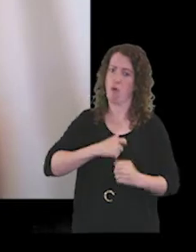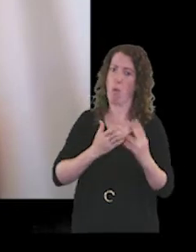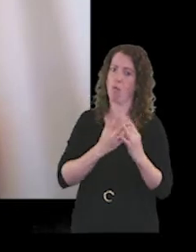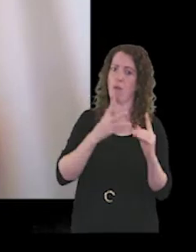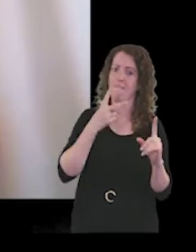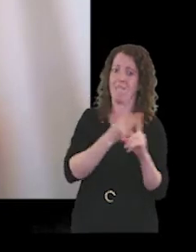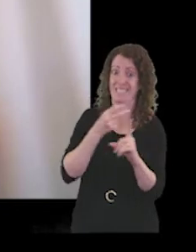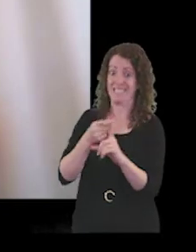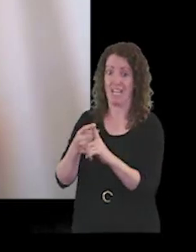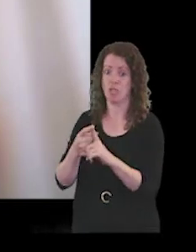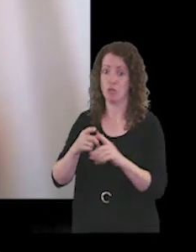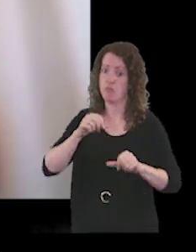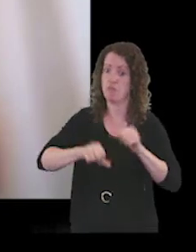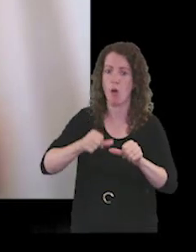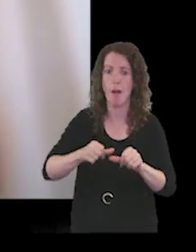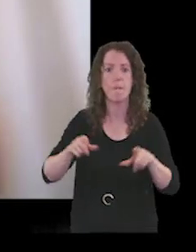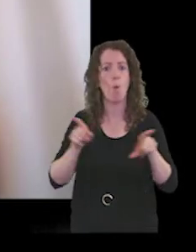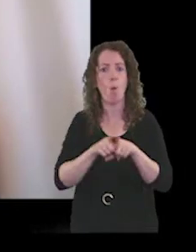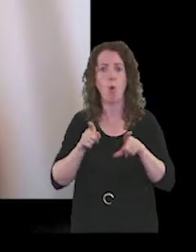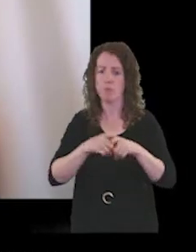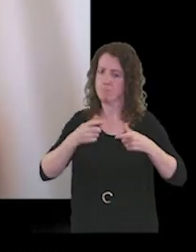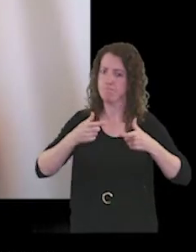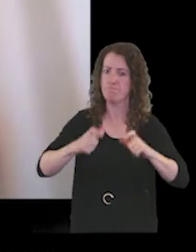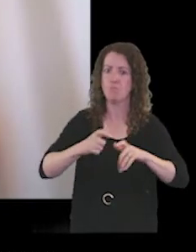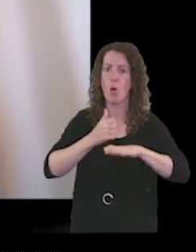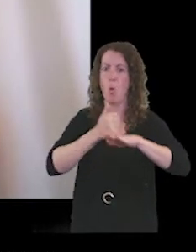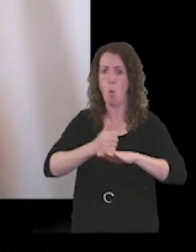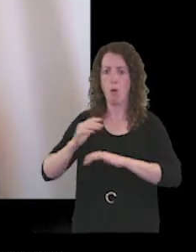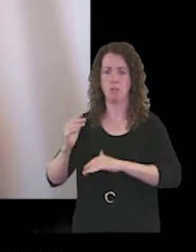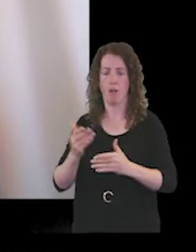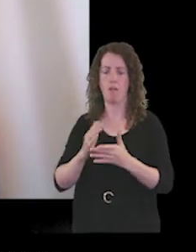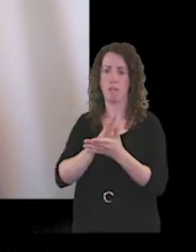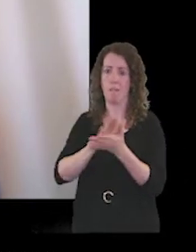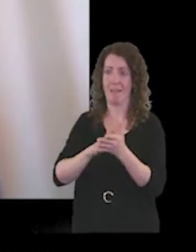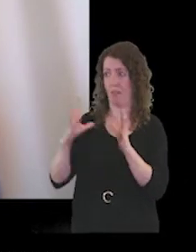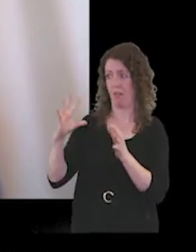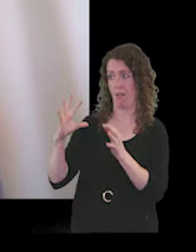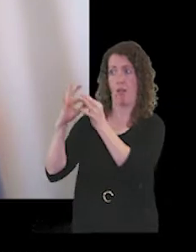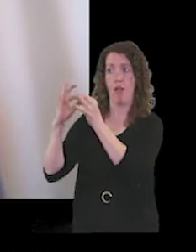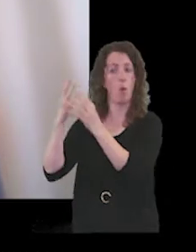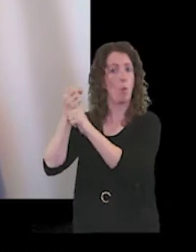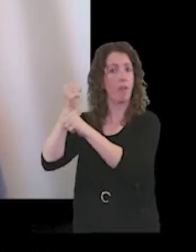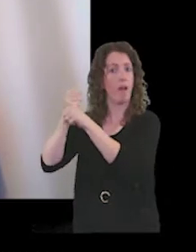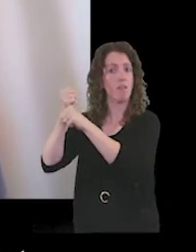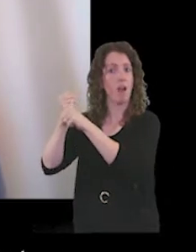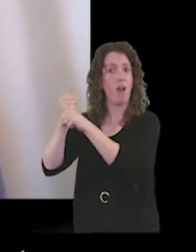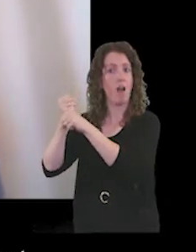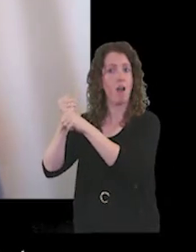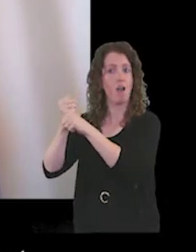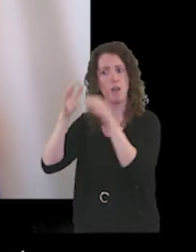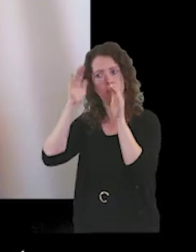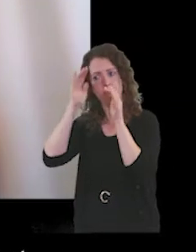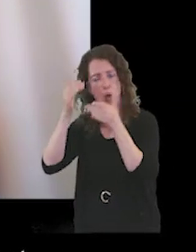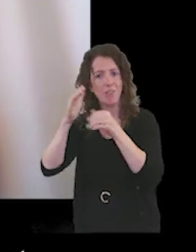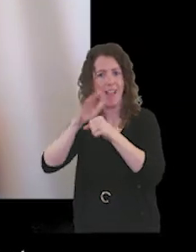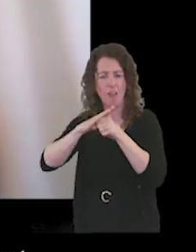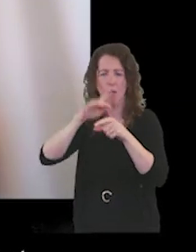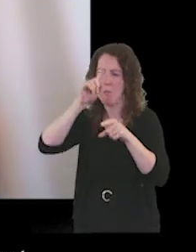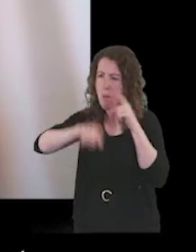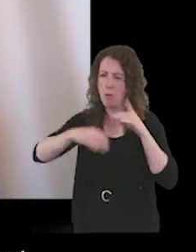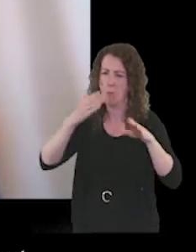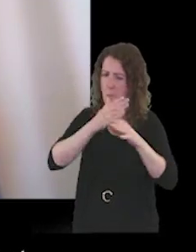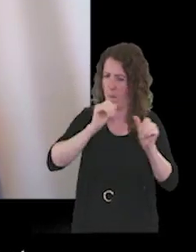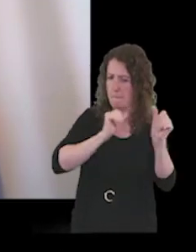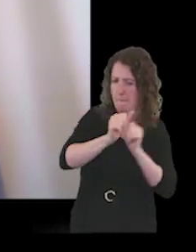necessity to maintain core services all meant that the engagement of Governors was focused on areas where we could be most effective